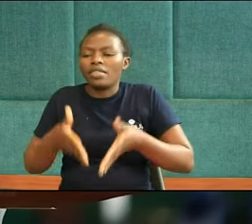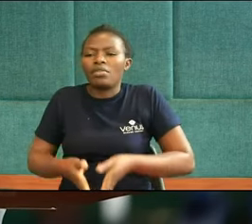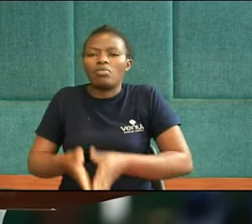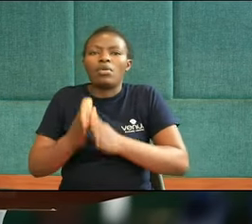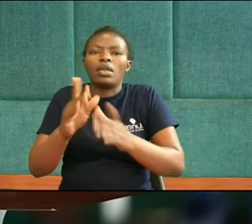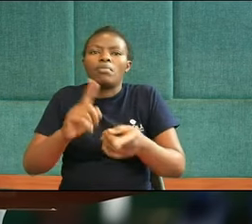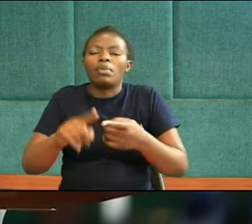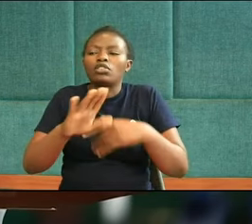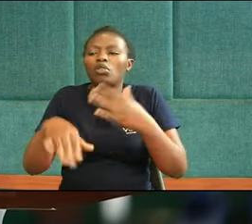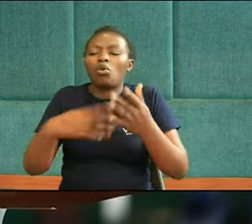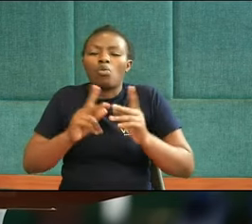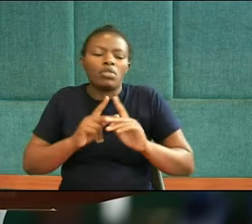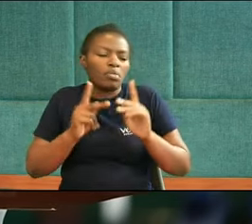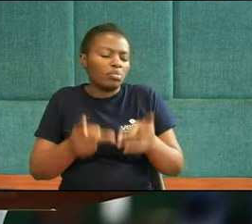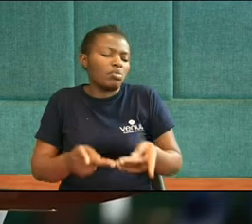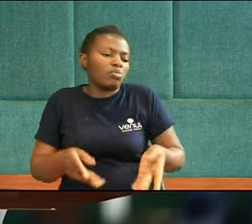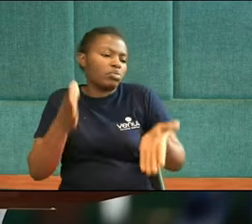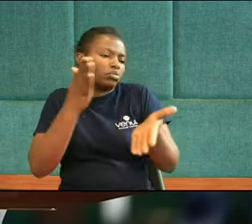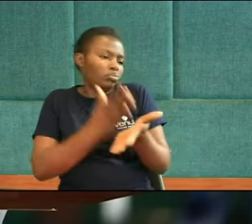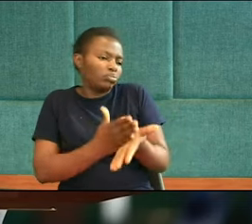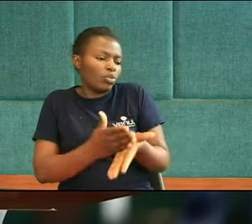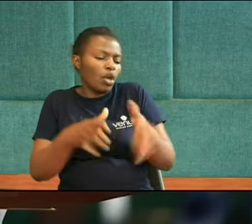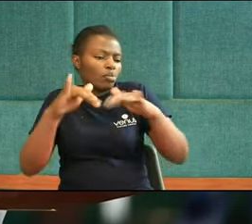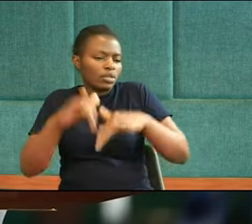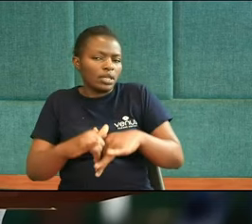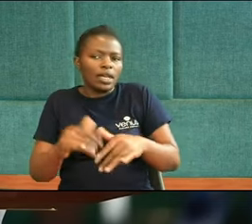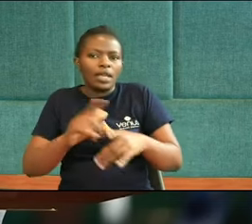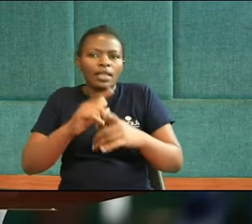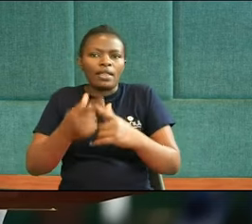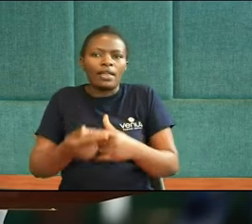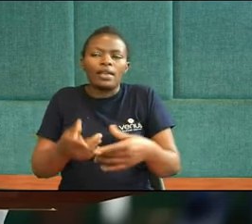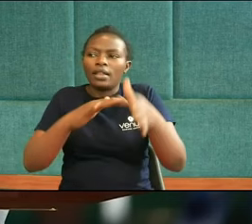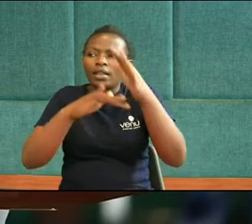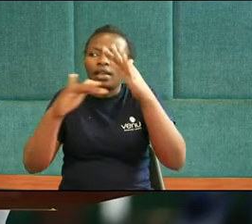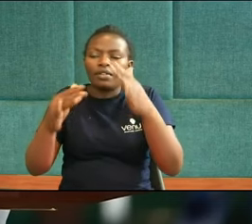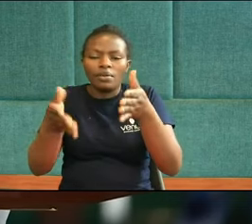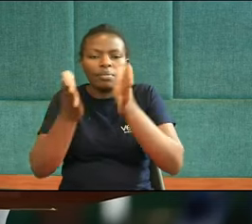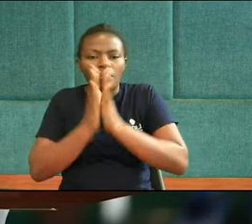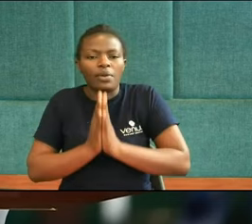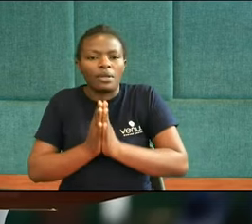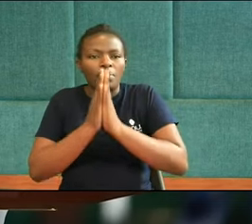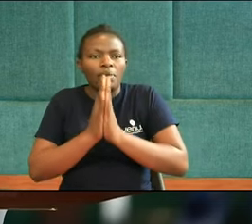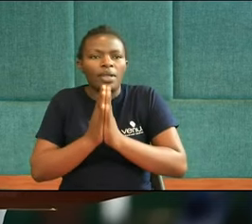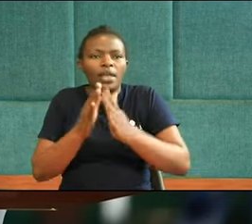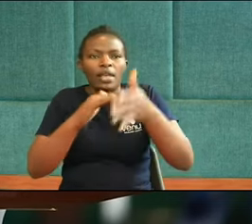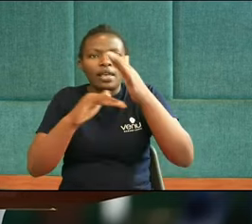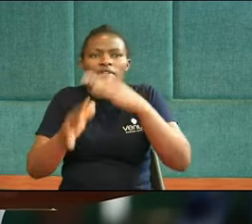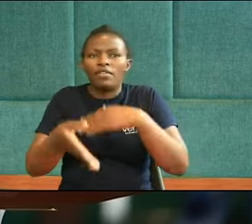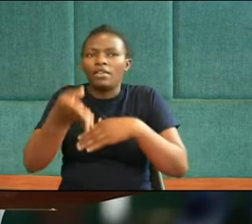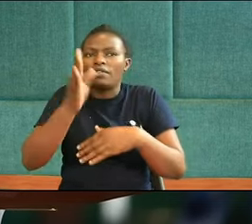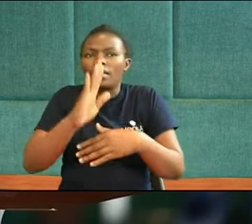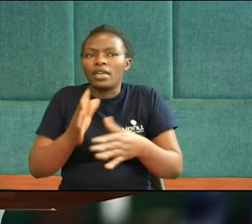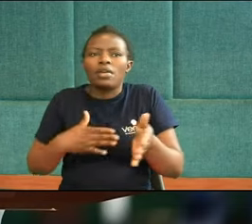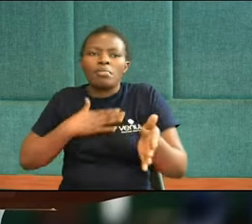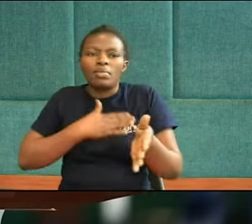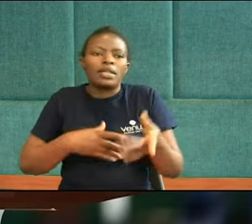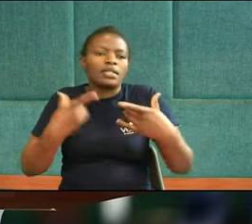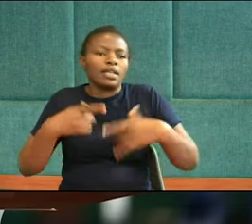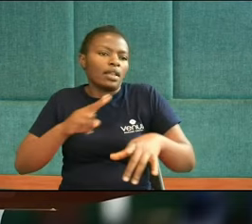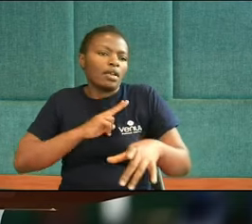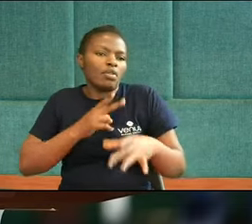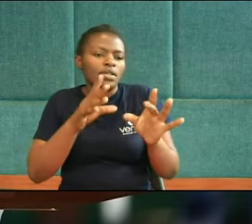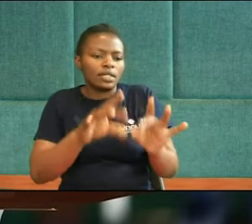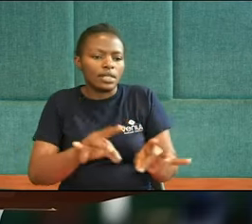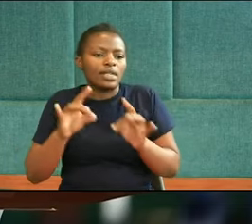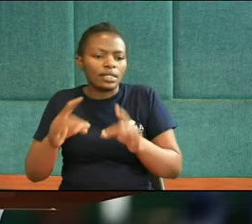was stuck at home. Kia kept on praying, Heavenly Father, you know all our problems and we need a new school. Please allow us to get a new